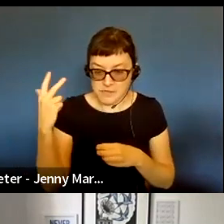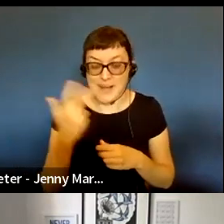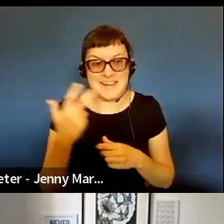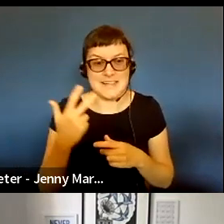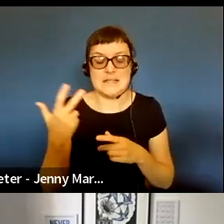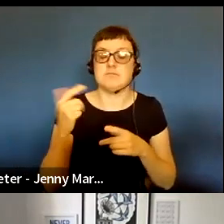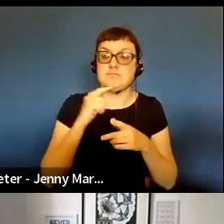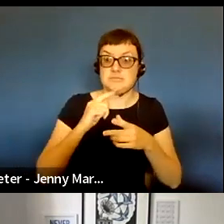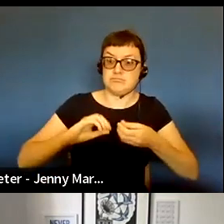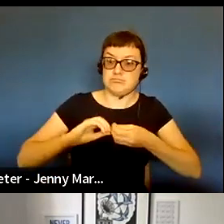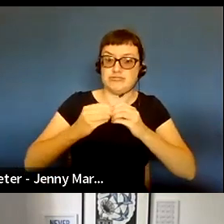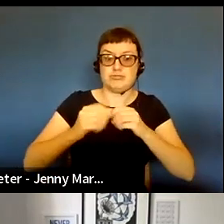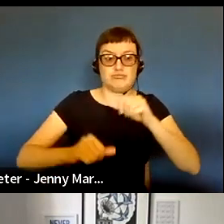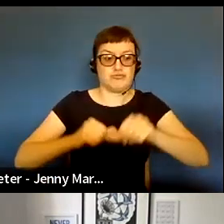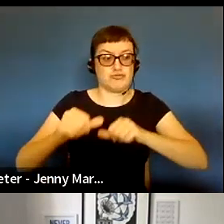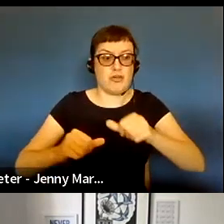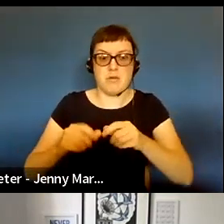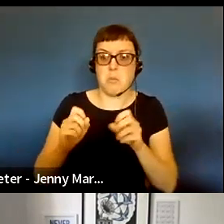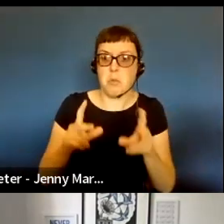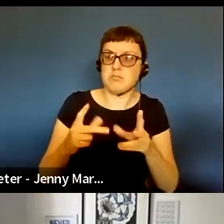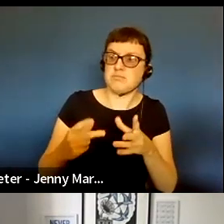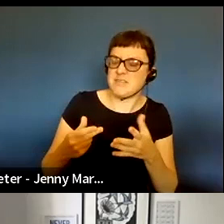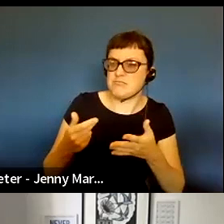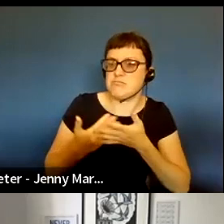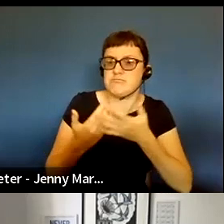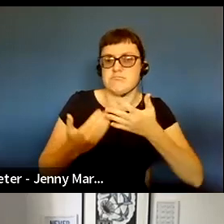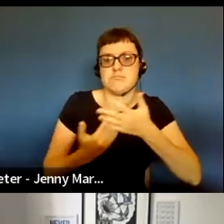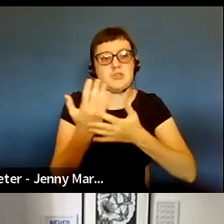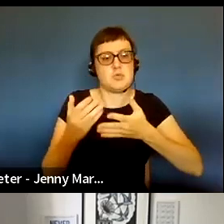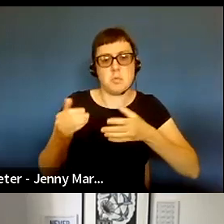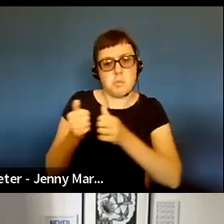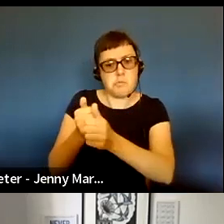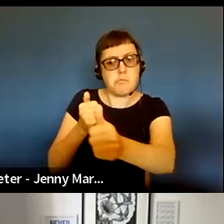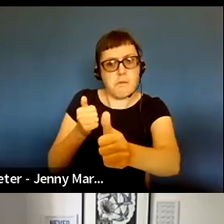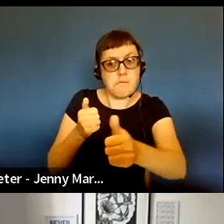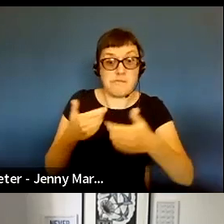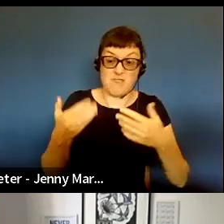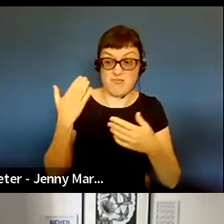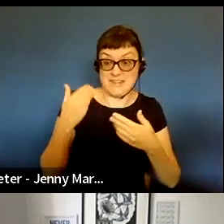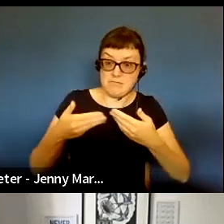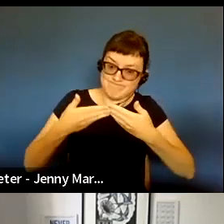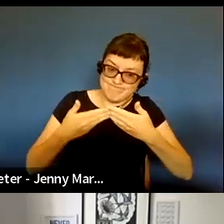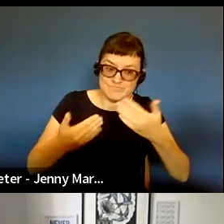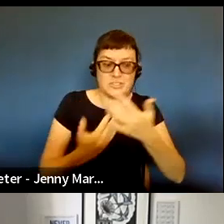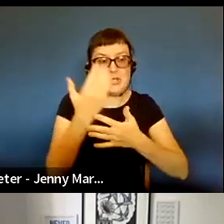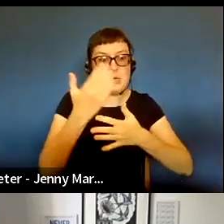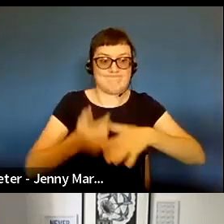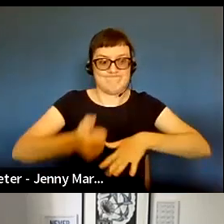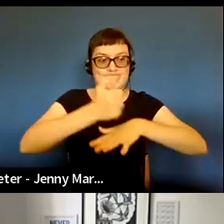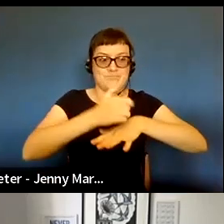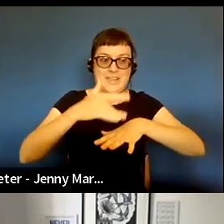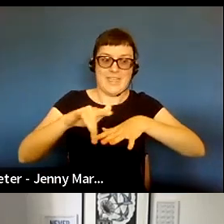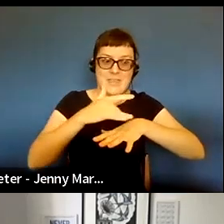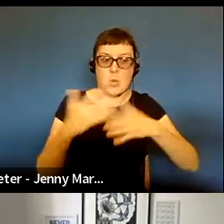confidence in emerging ensembles. Most recently, New Diorama opened its revolutionary space at Broadgate in partnership with British